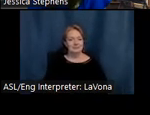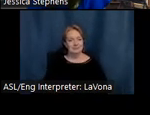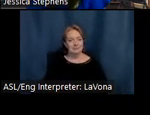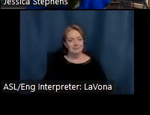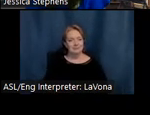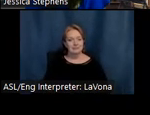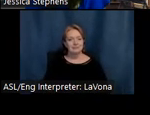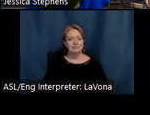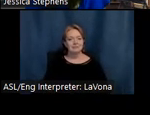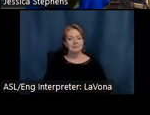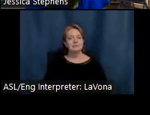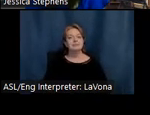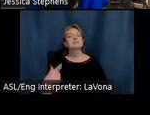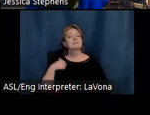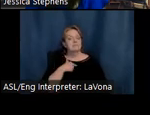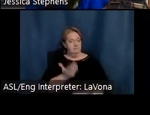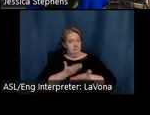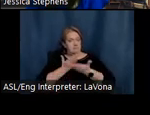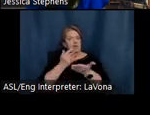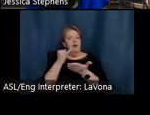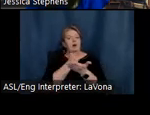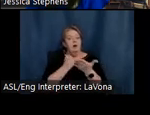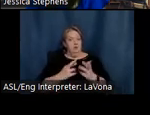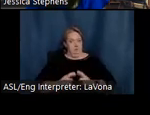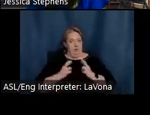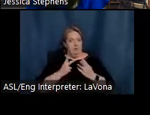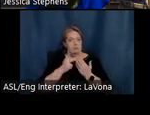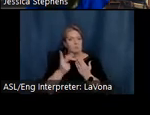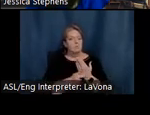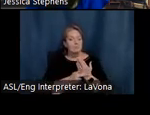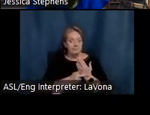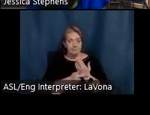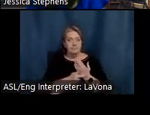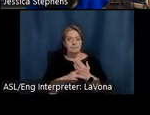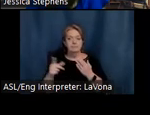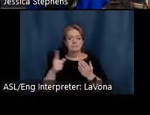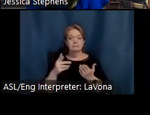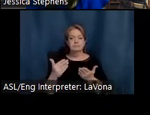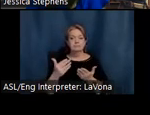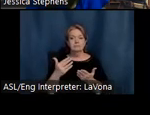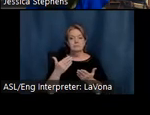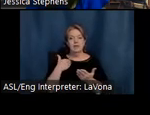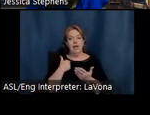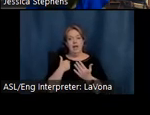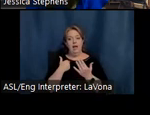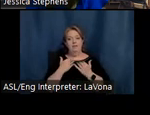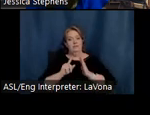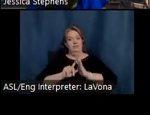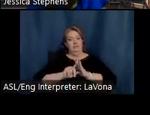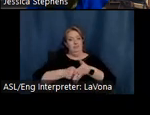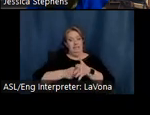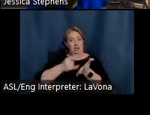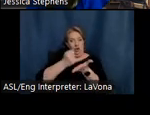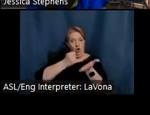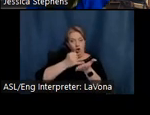Our Artists in Residence program is available to emerging established artists of all